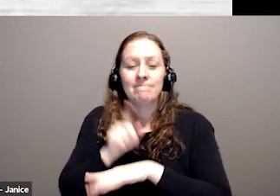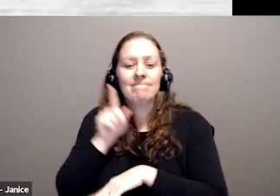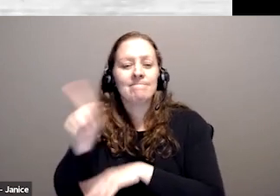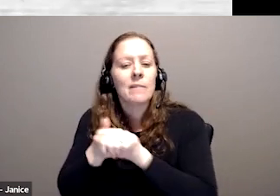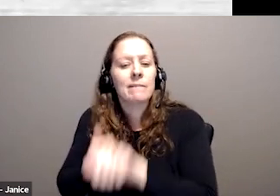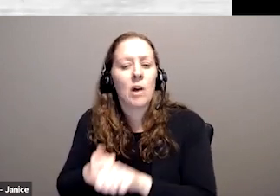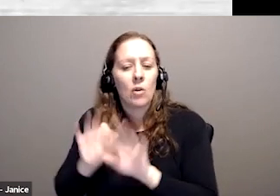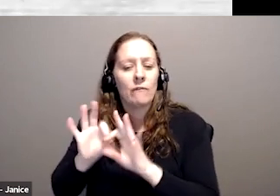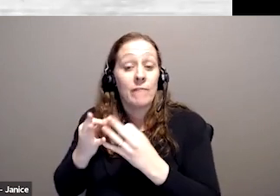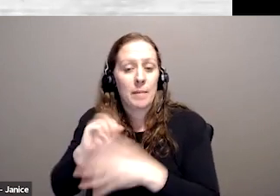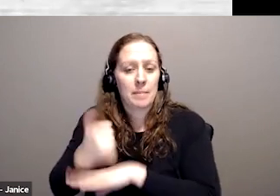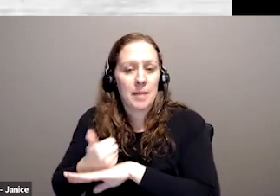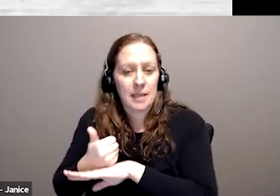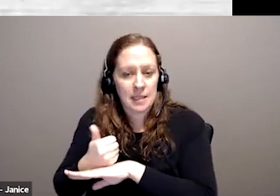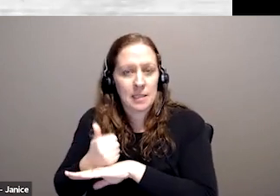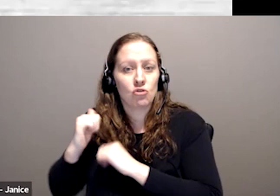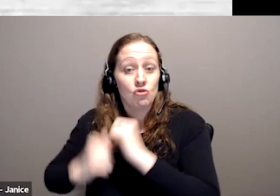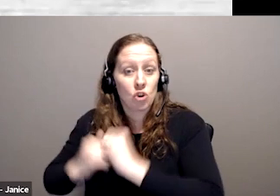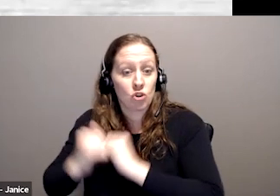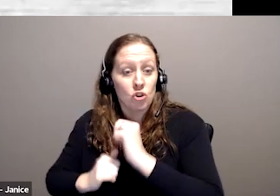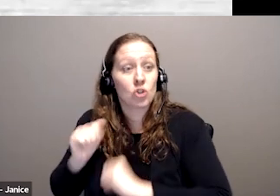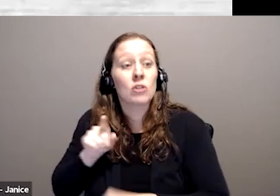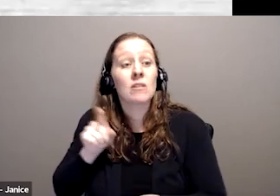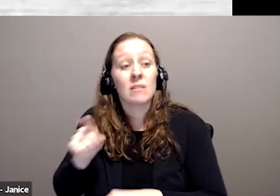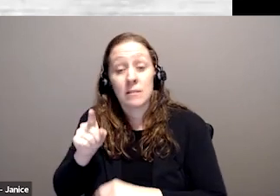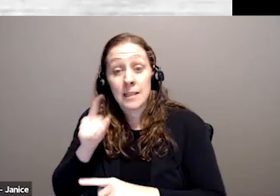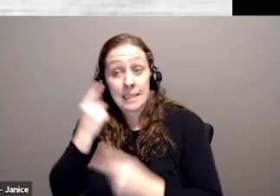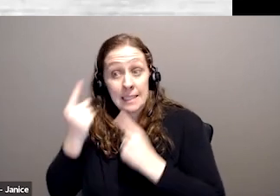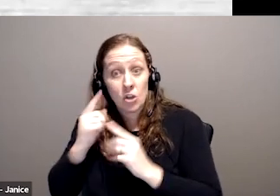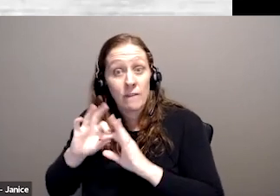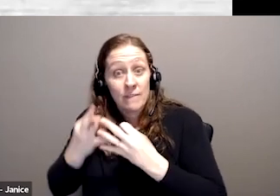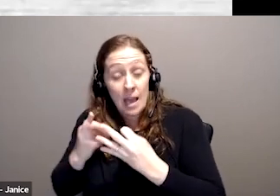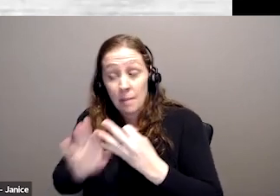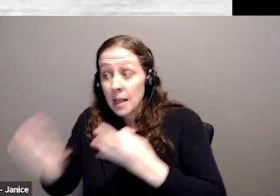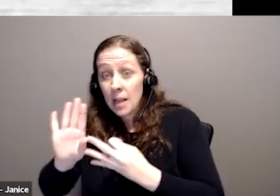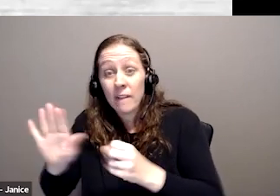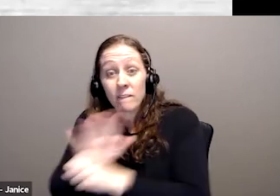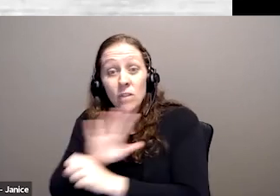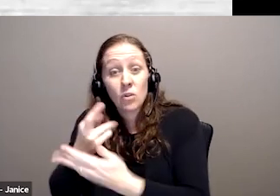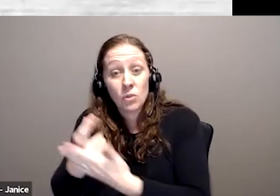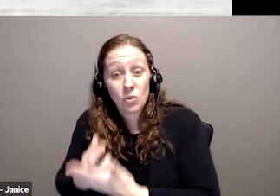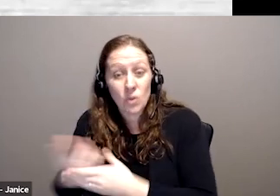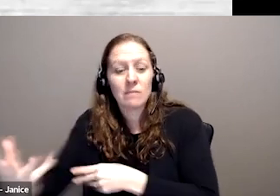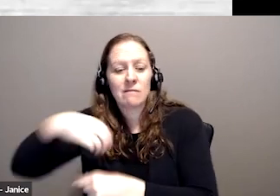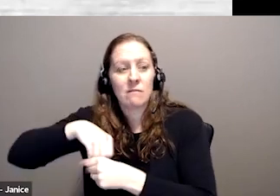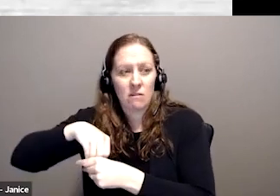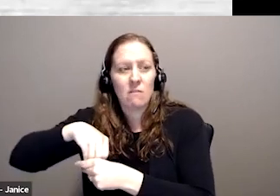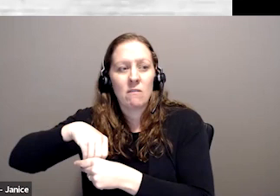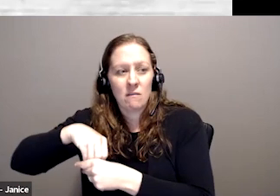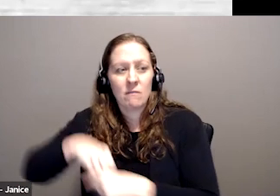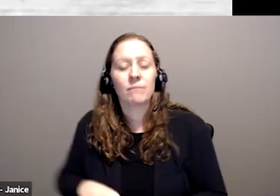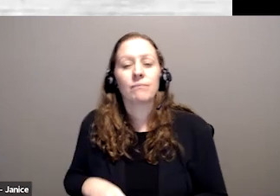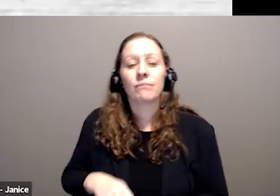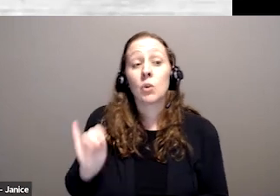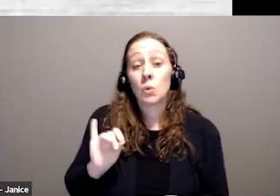benefit structure and considers family resources in the determination of the benefit. Accordingly, a GIS-based